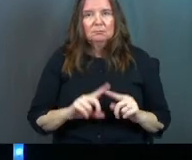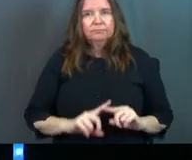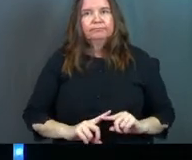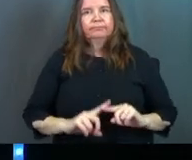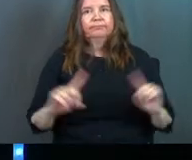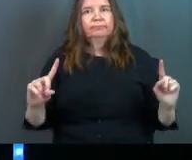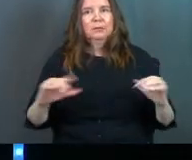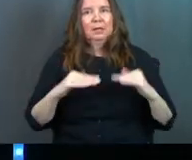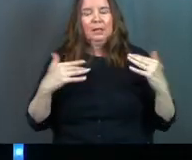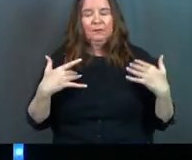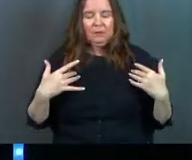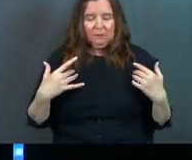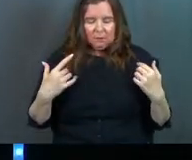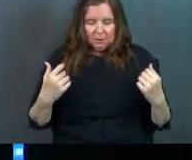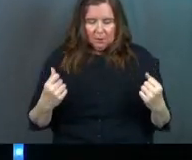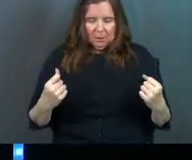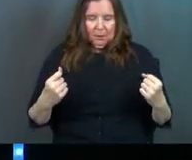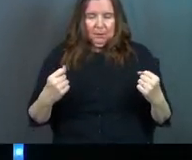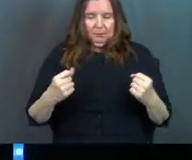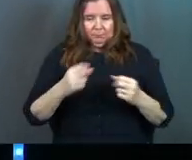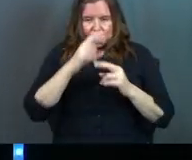whole different level of courage. Amen?